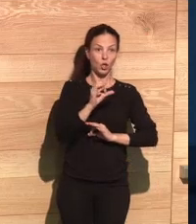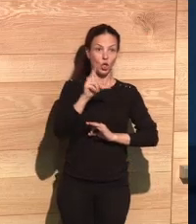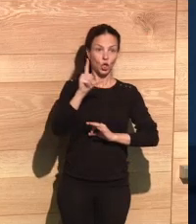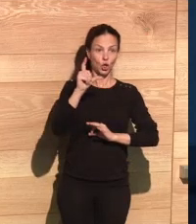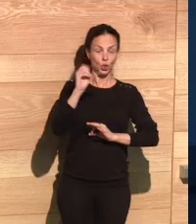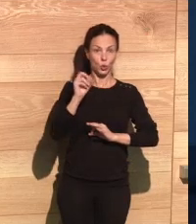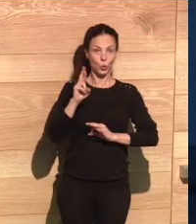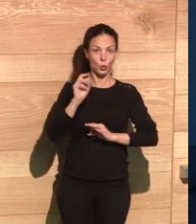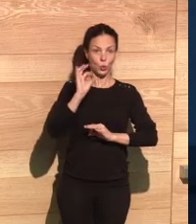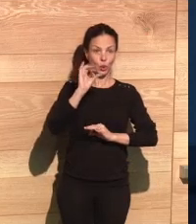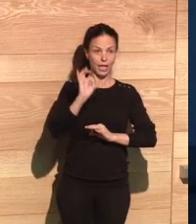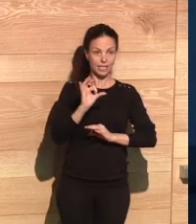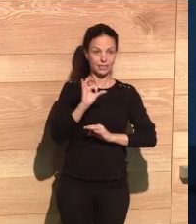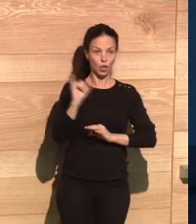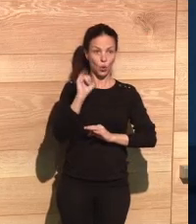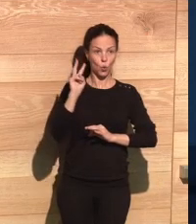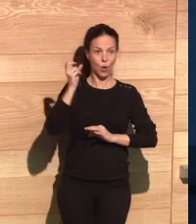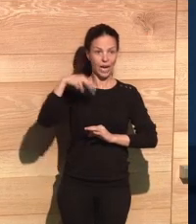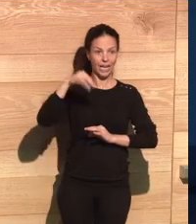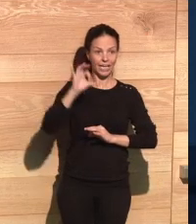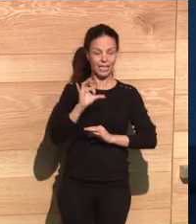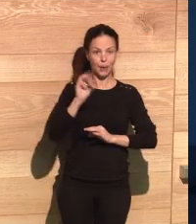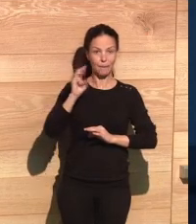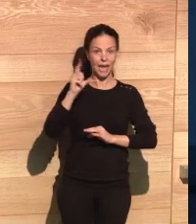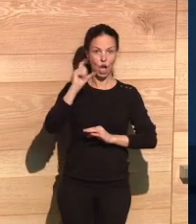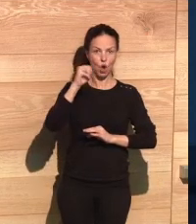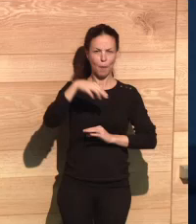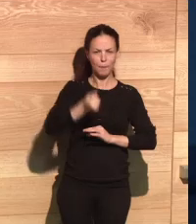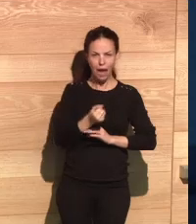Thank you very much.